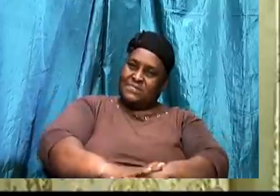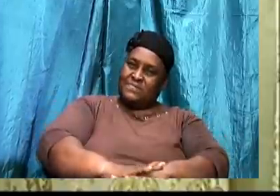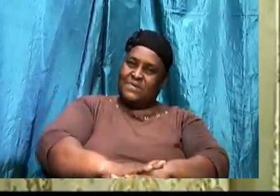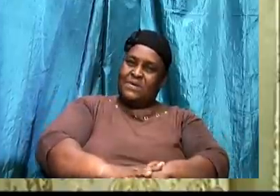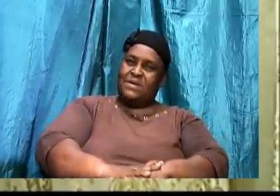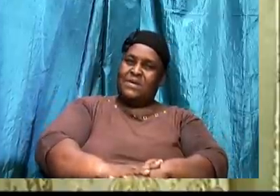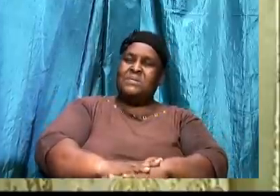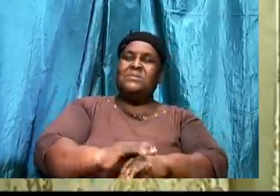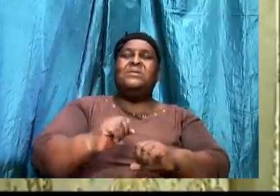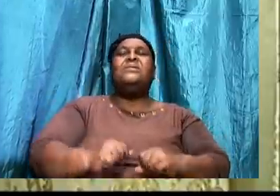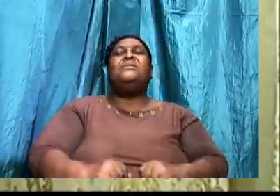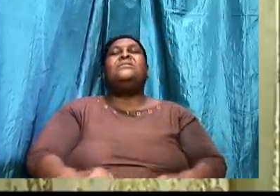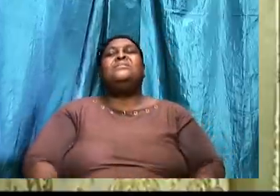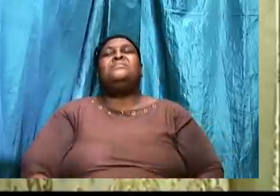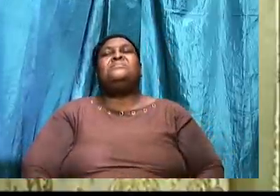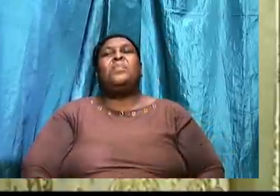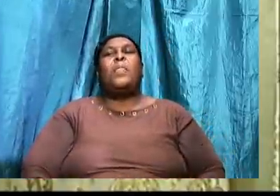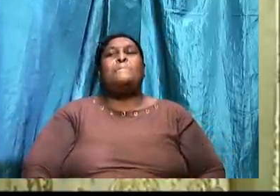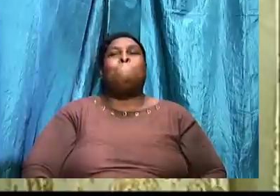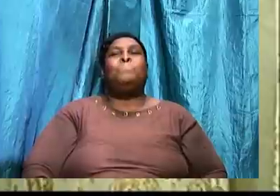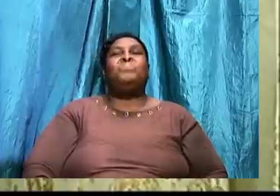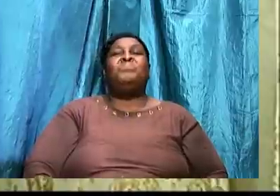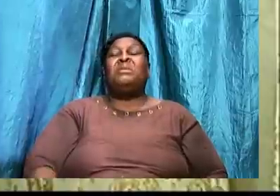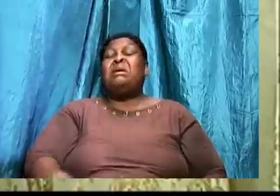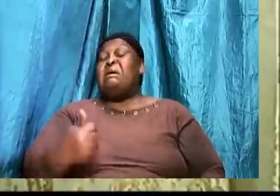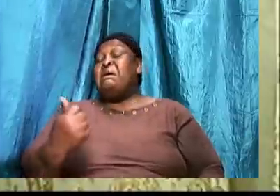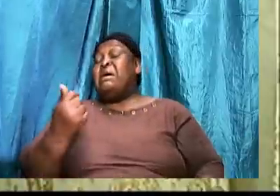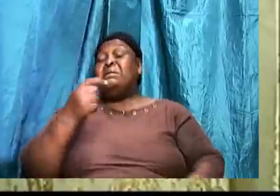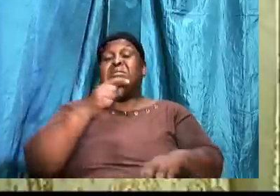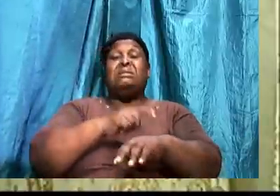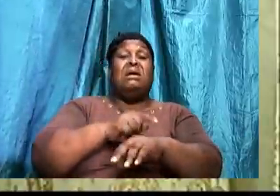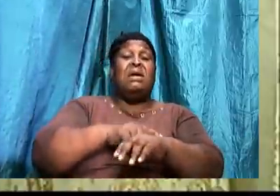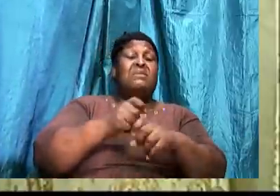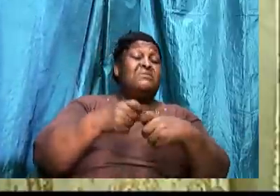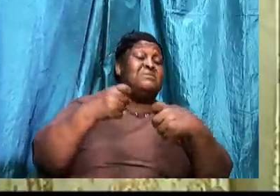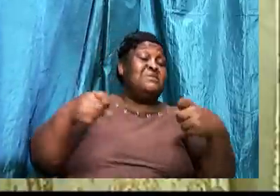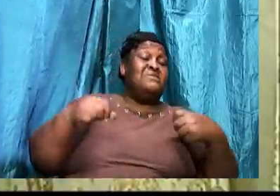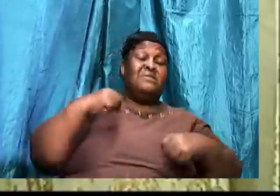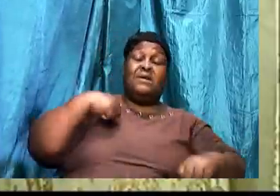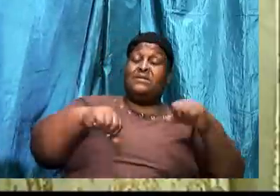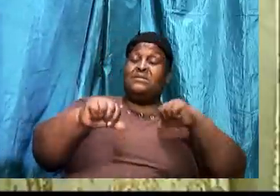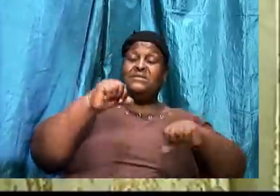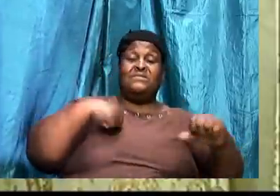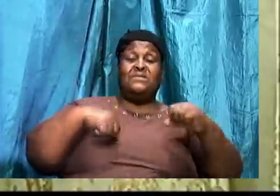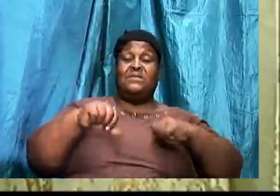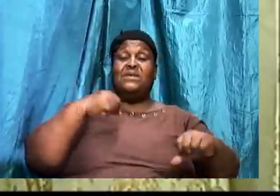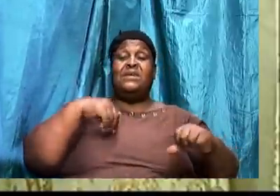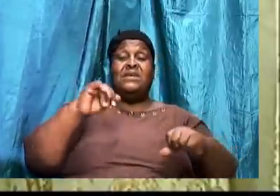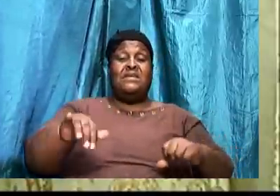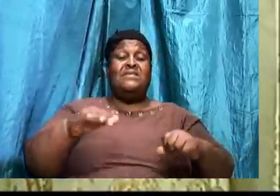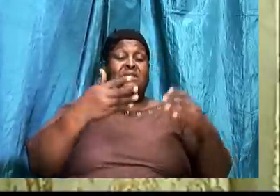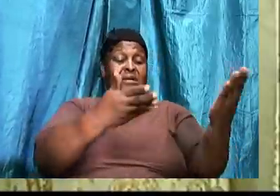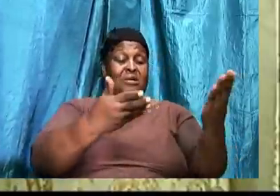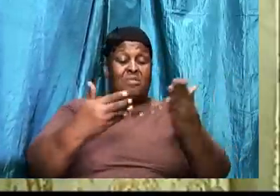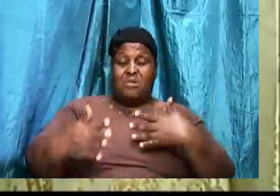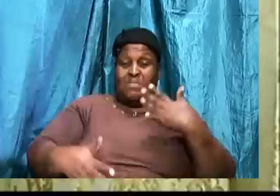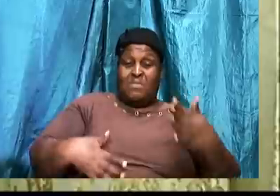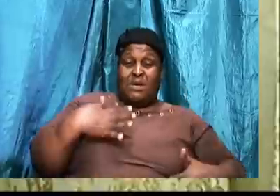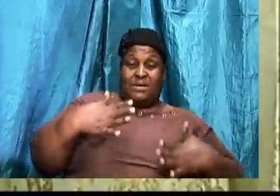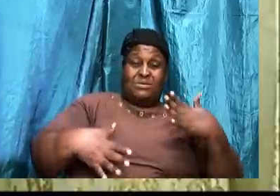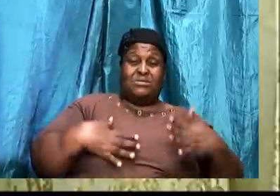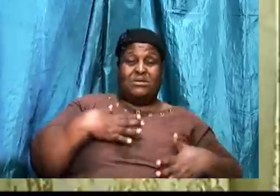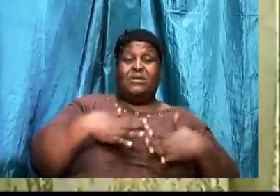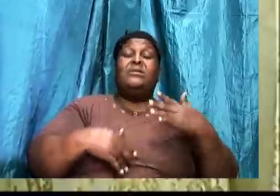And it. Can be. Can be. Any type of sinful activity. That will bring pleasure. To the body.